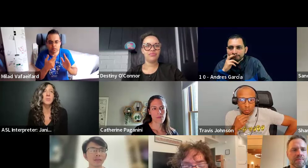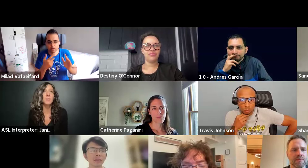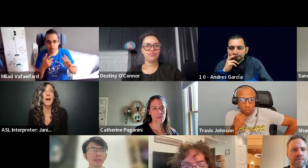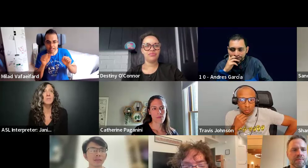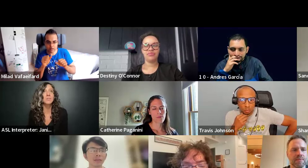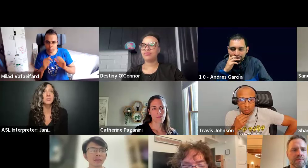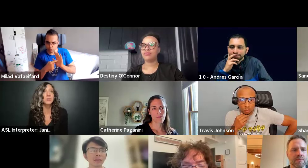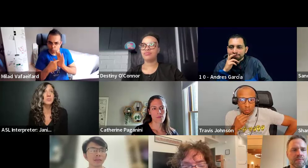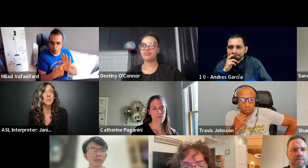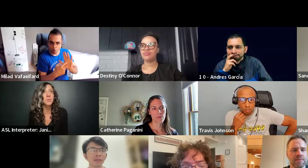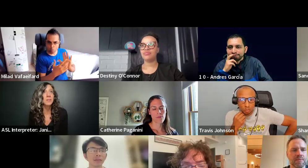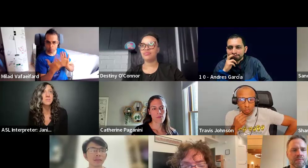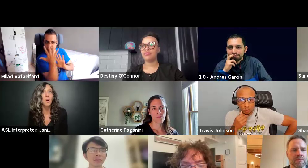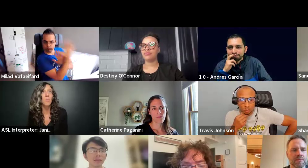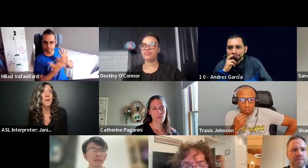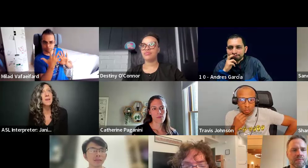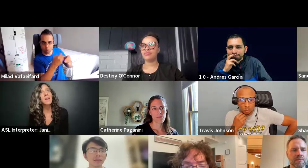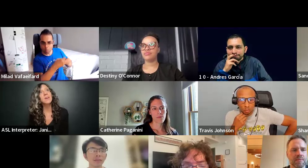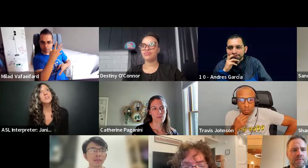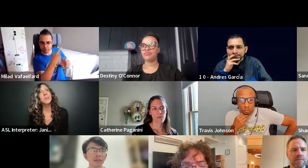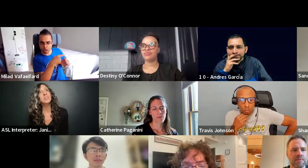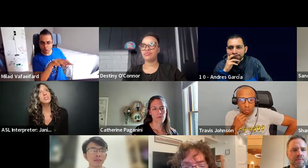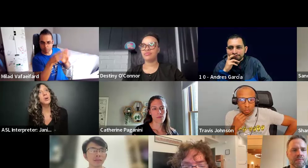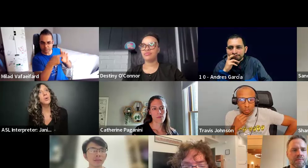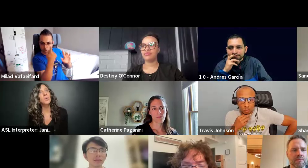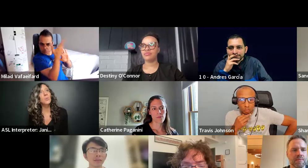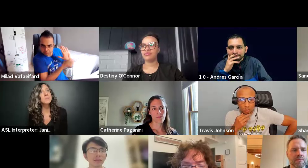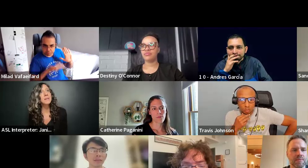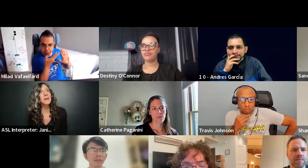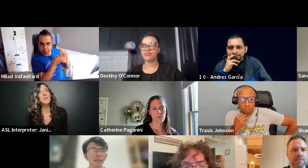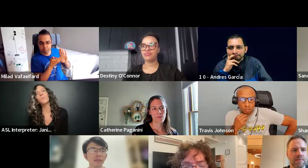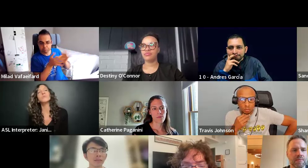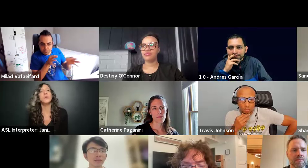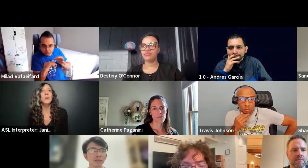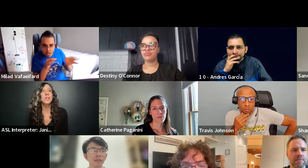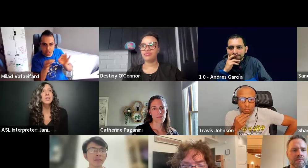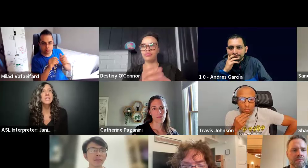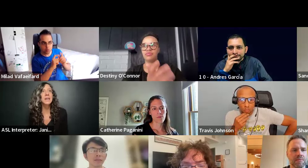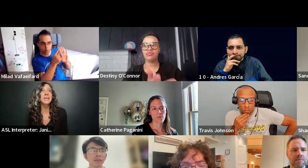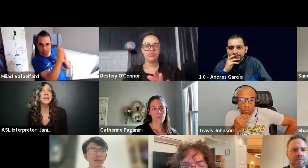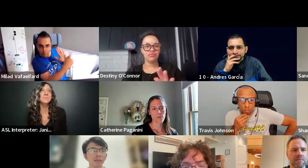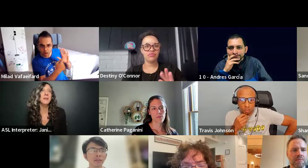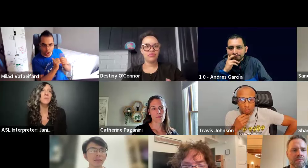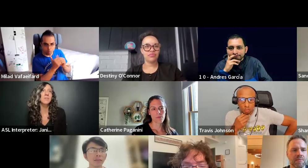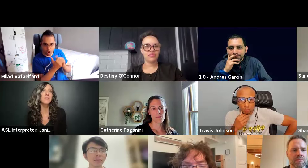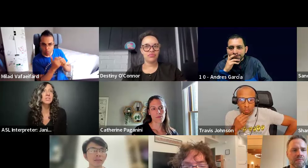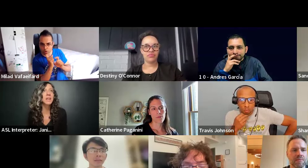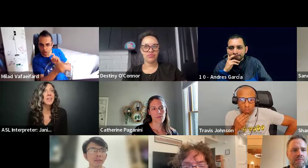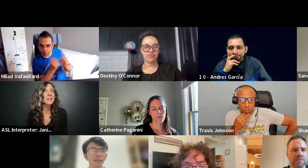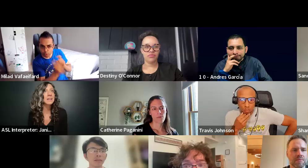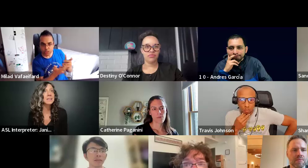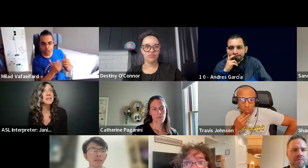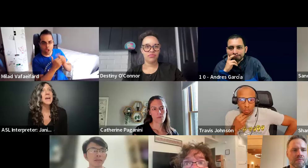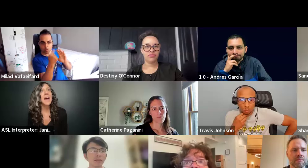we have to show people how to contribute in a small way so we could show the website, show what it looks like, explain what the